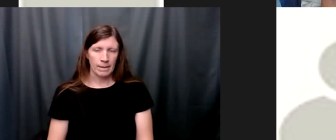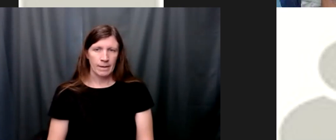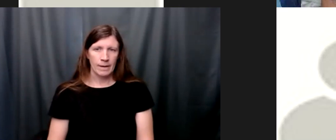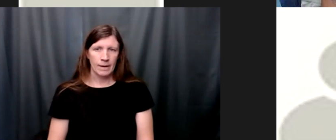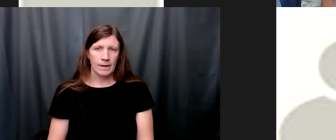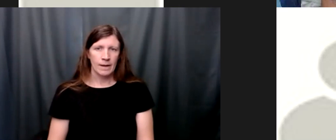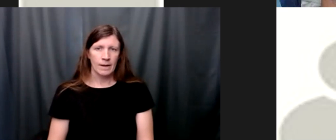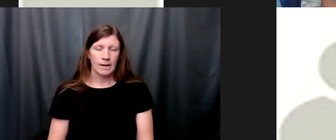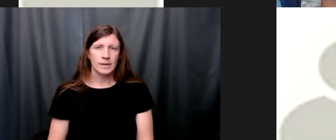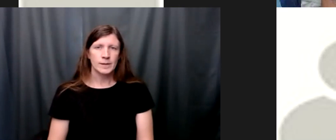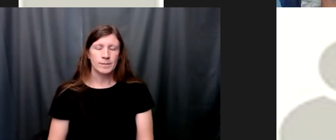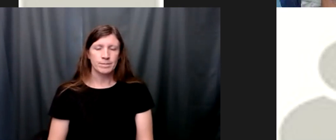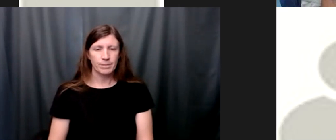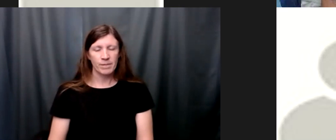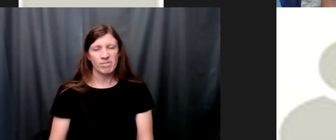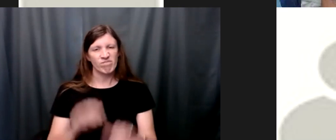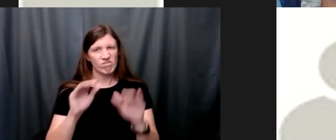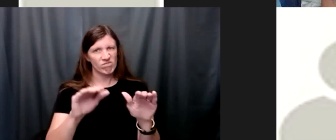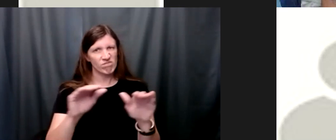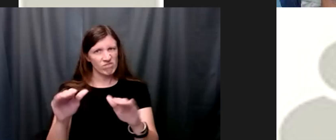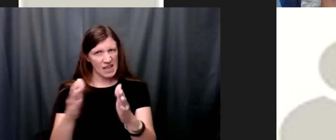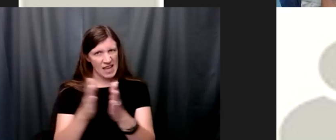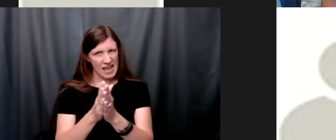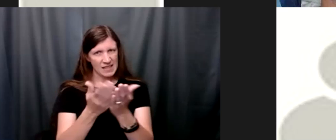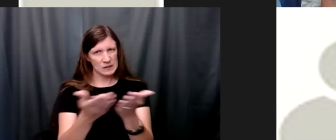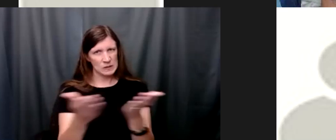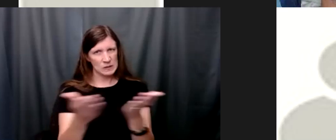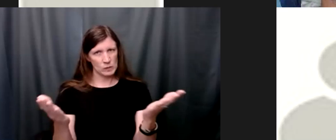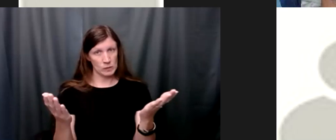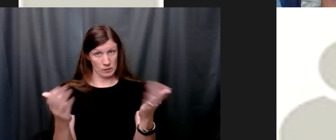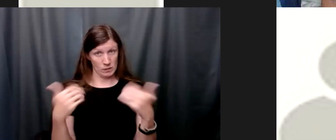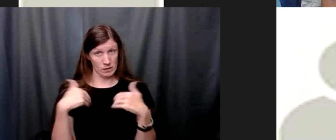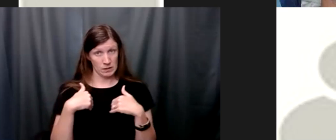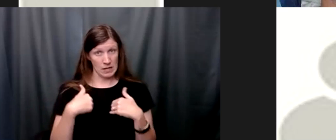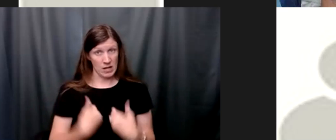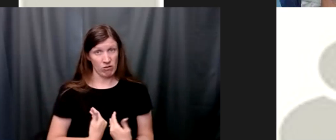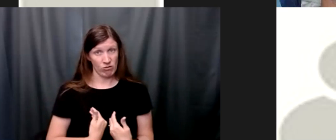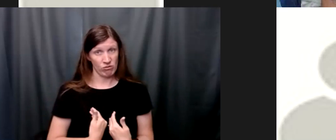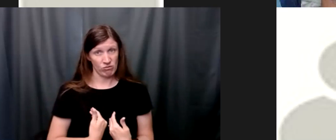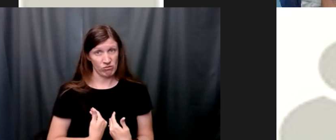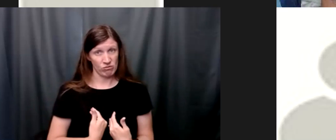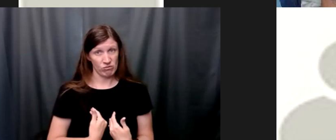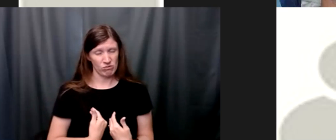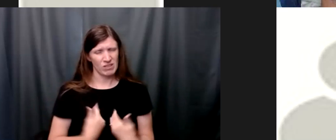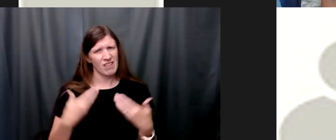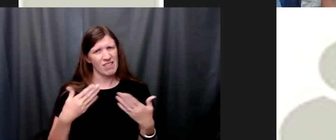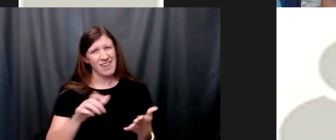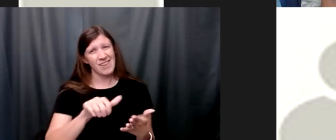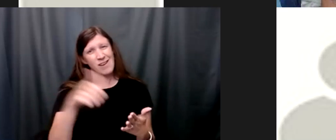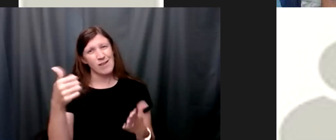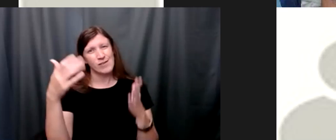let me just ask you are you tired let someone else carry